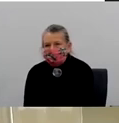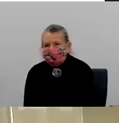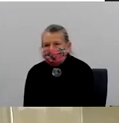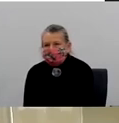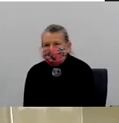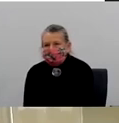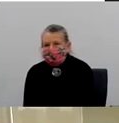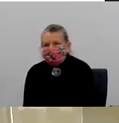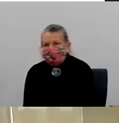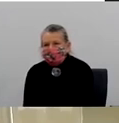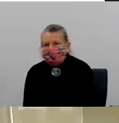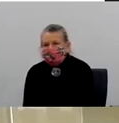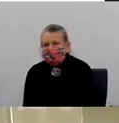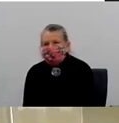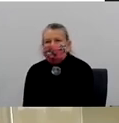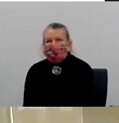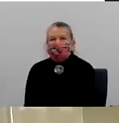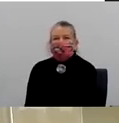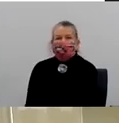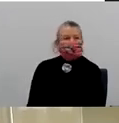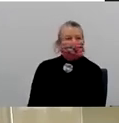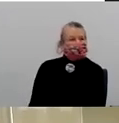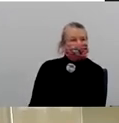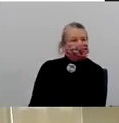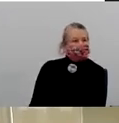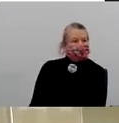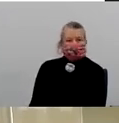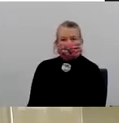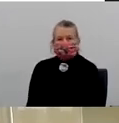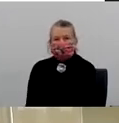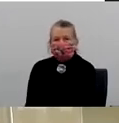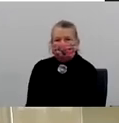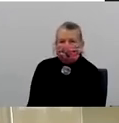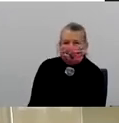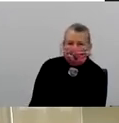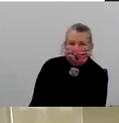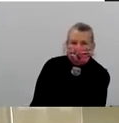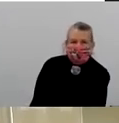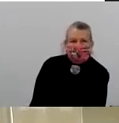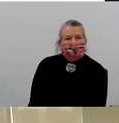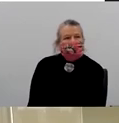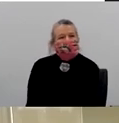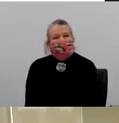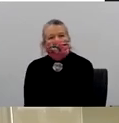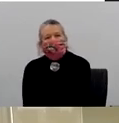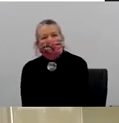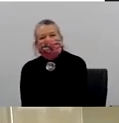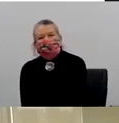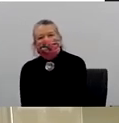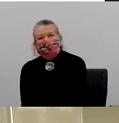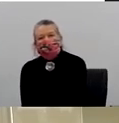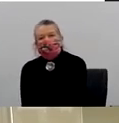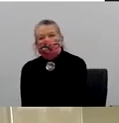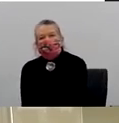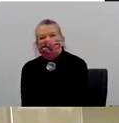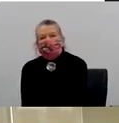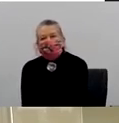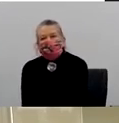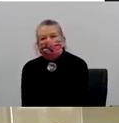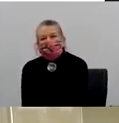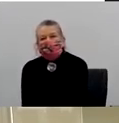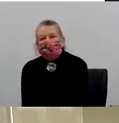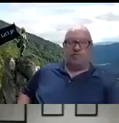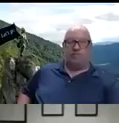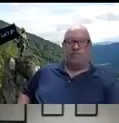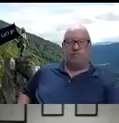in. So with that, thank you. I know we're running out of time, um, but if anyone has any questions, feel free to reach out to me